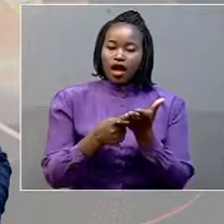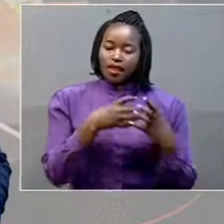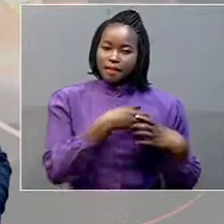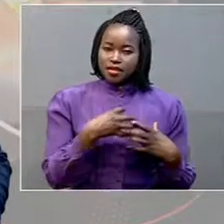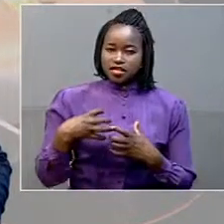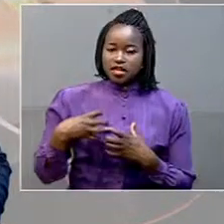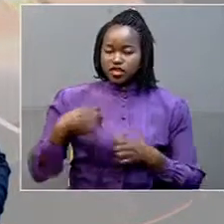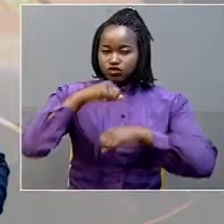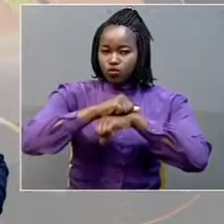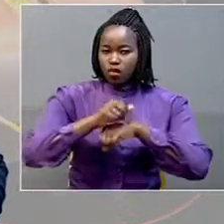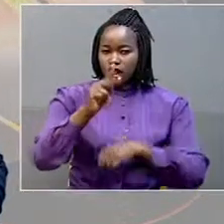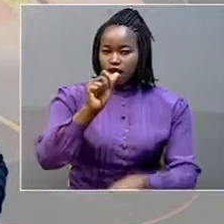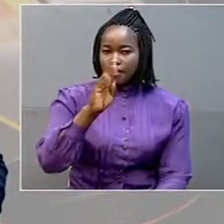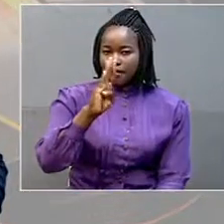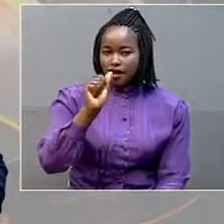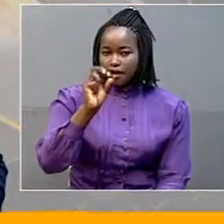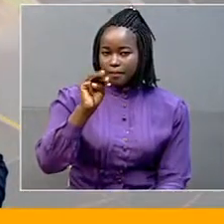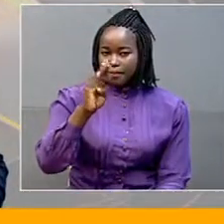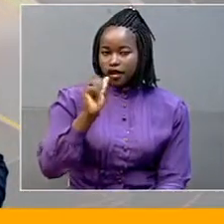Kabamba, in Mwende district.